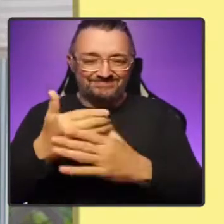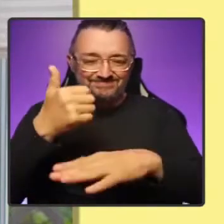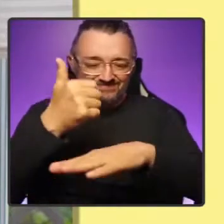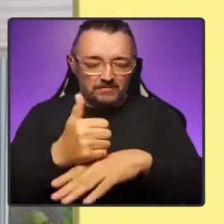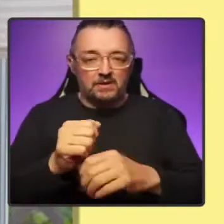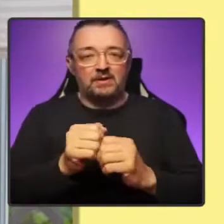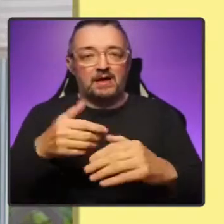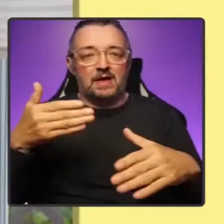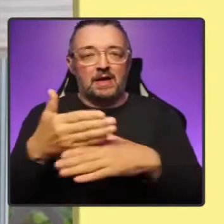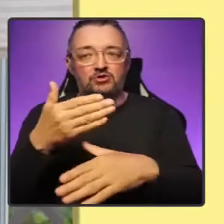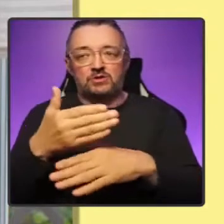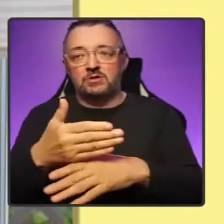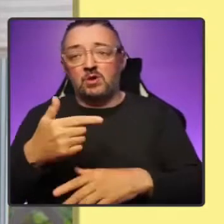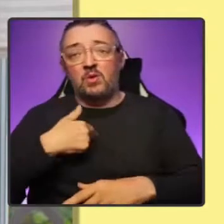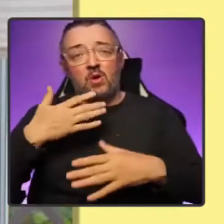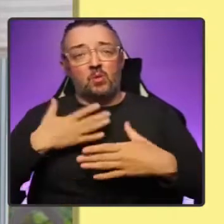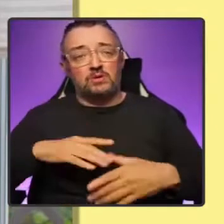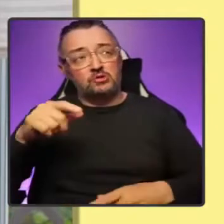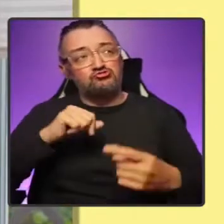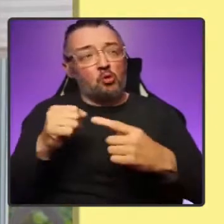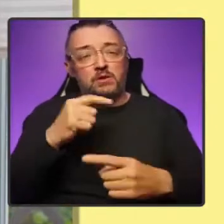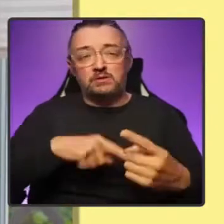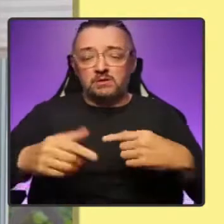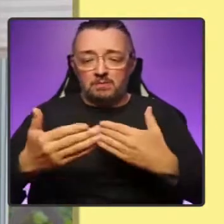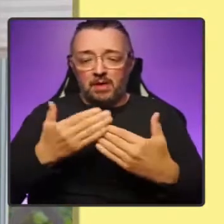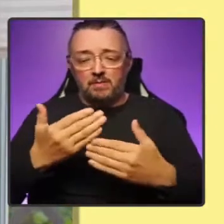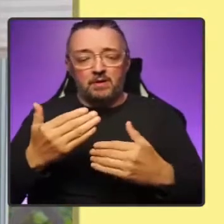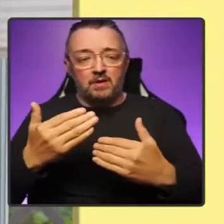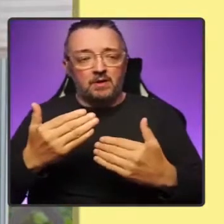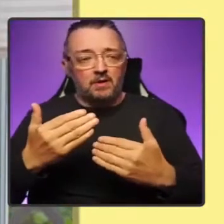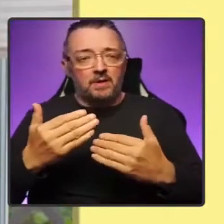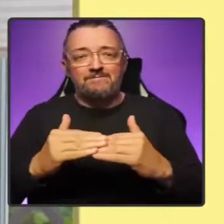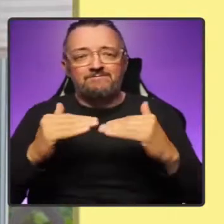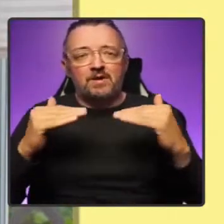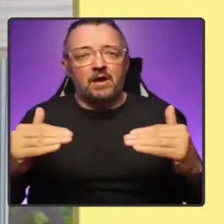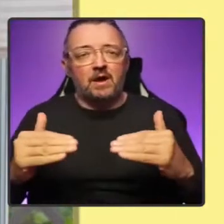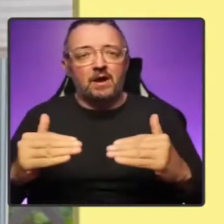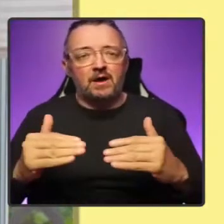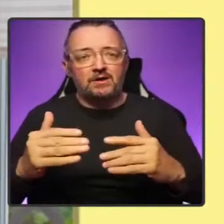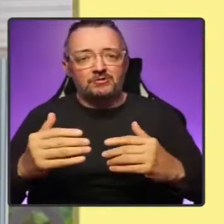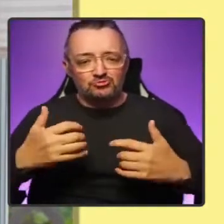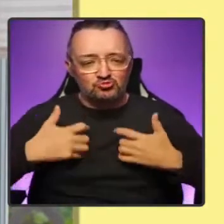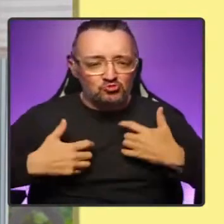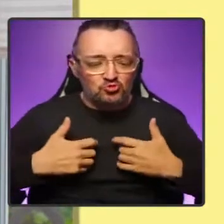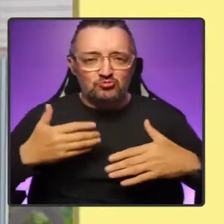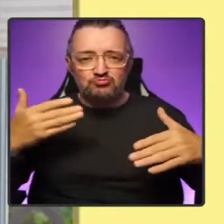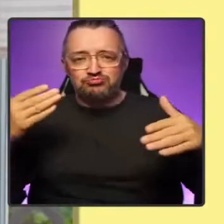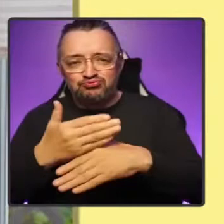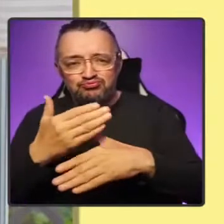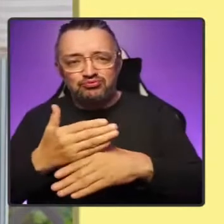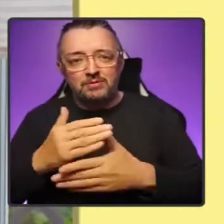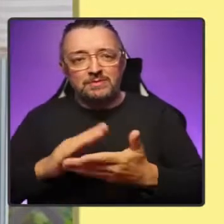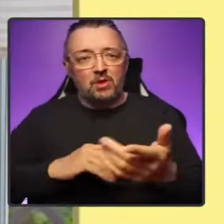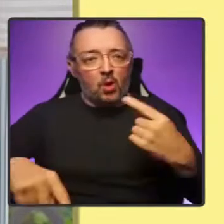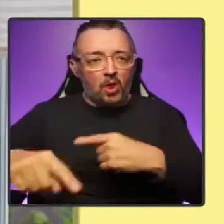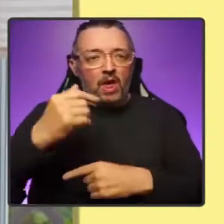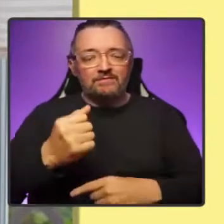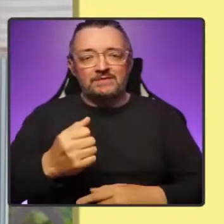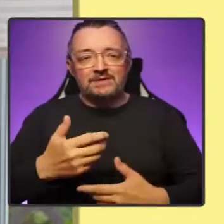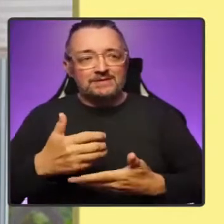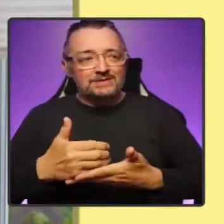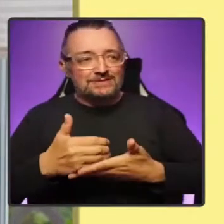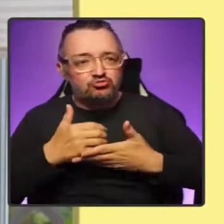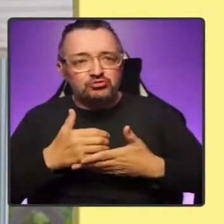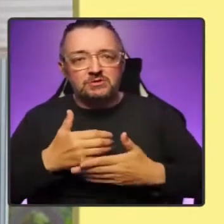we know is possible. A country where everyone has security, a warm home and the chance to get on in life.